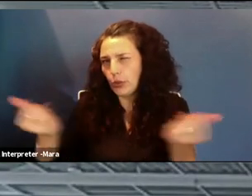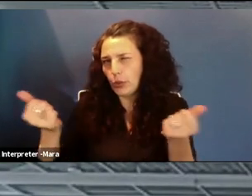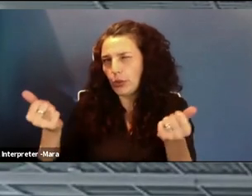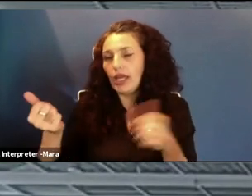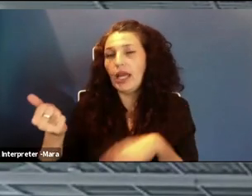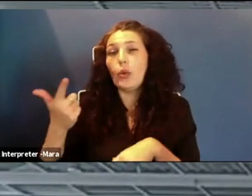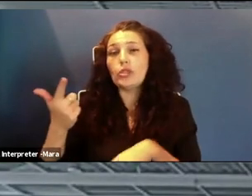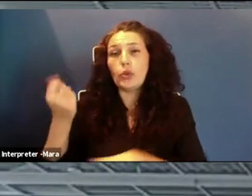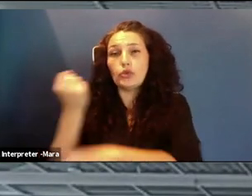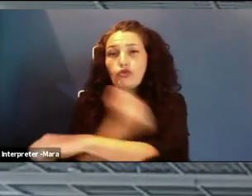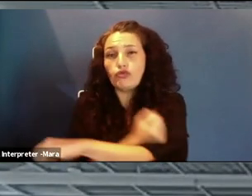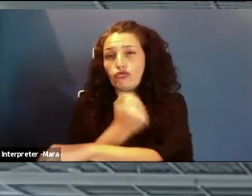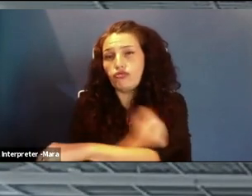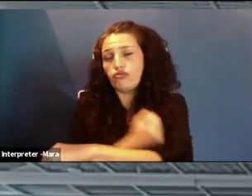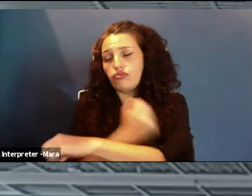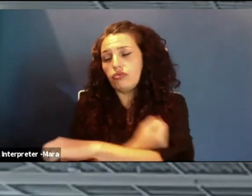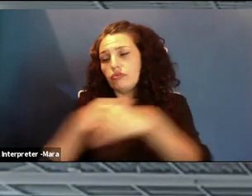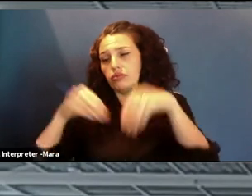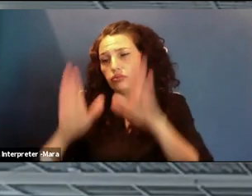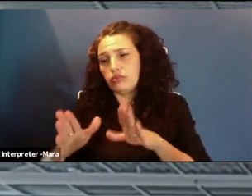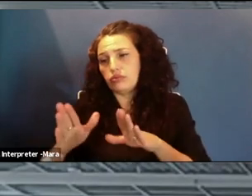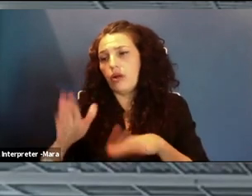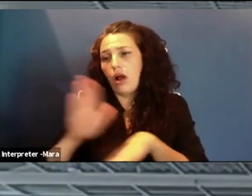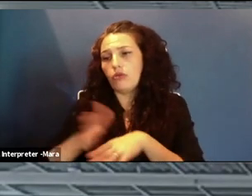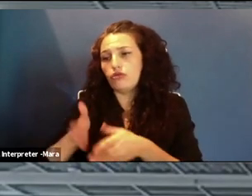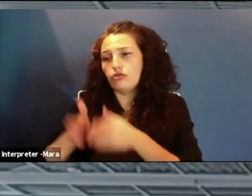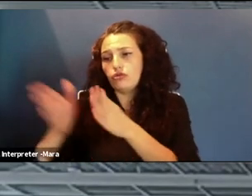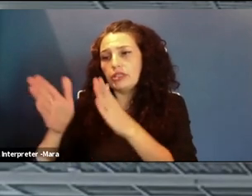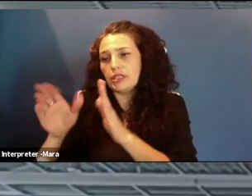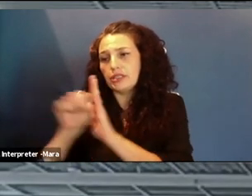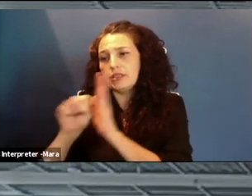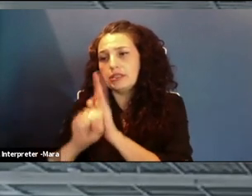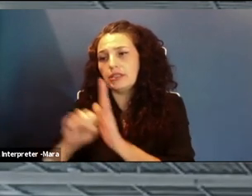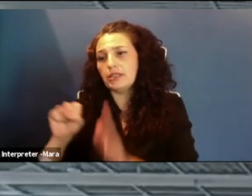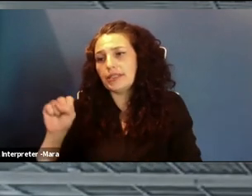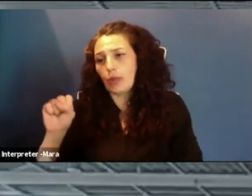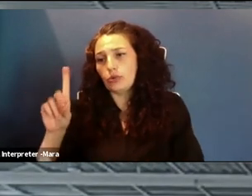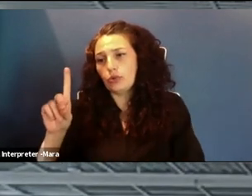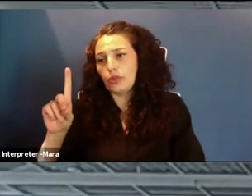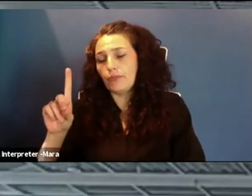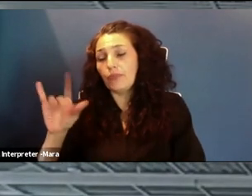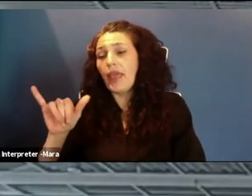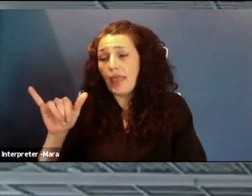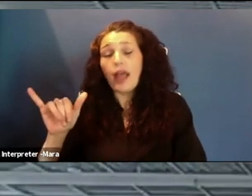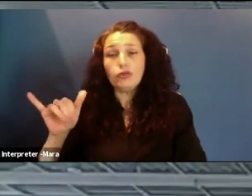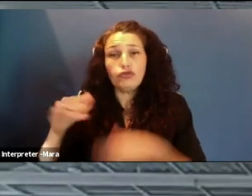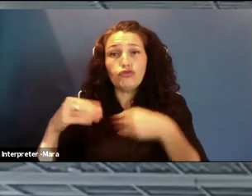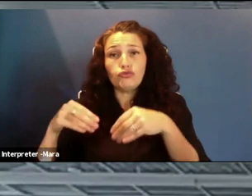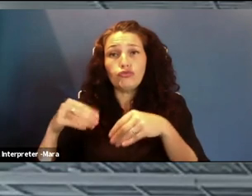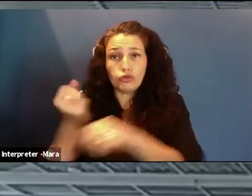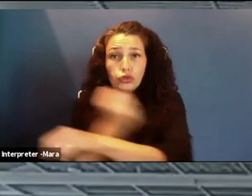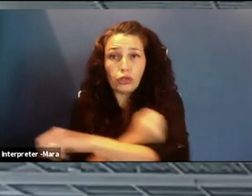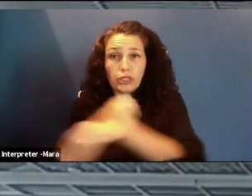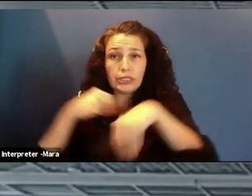on the streets in Sioux Falls, South Dakota. The known drug dealer was stopped and on his person, he had